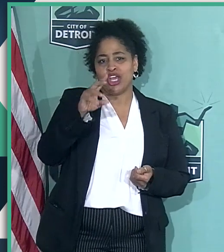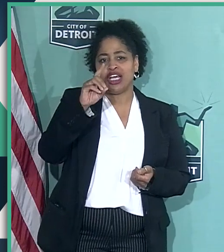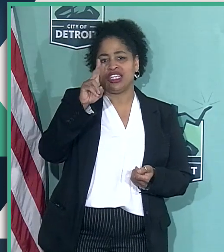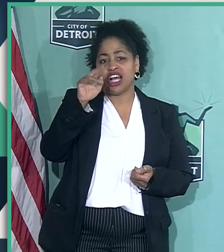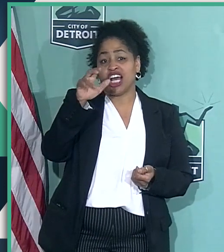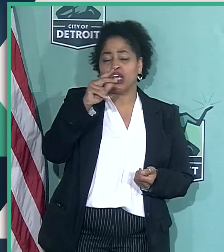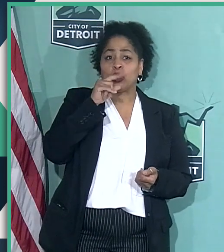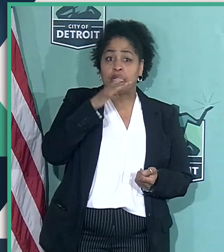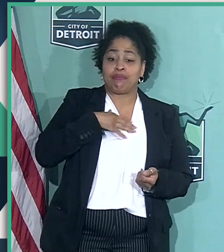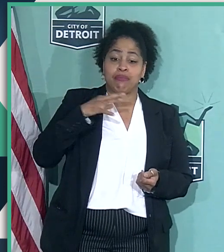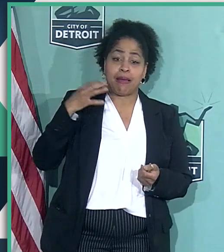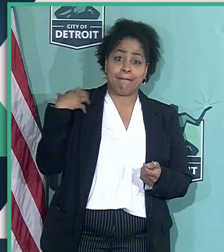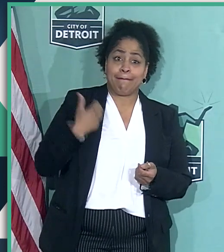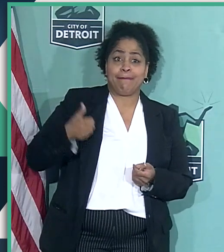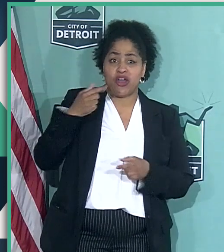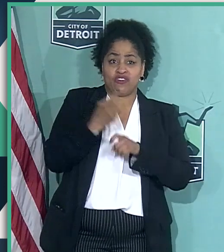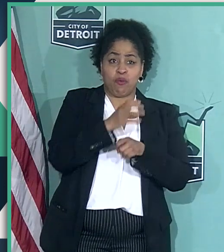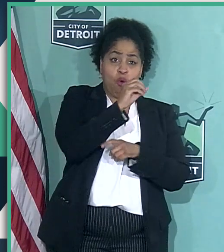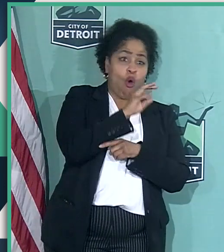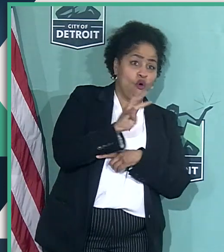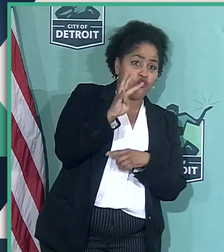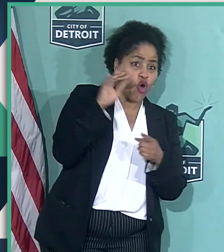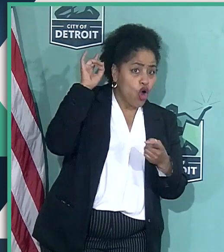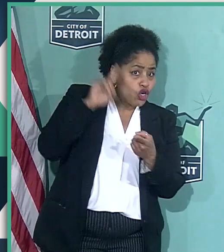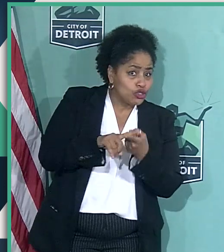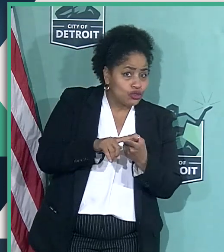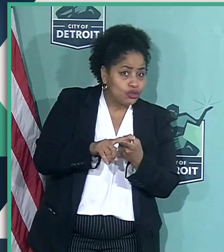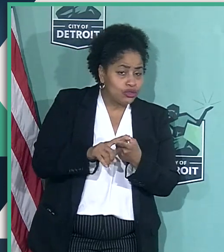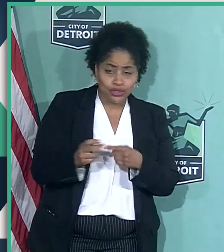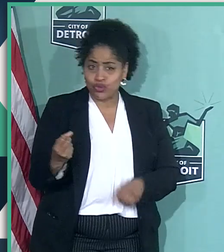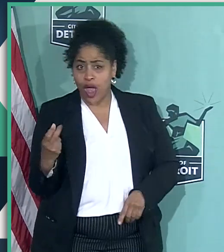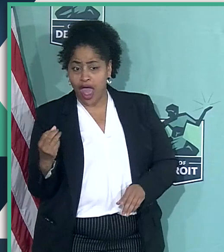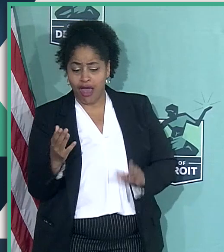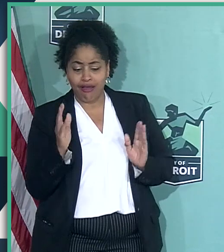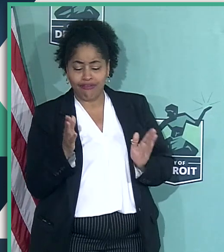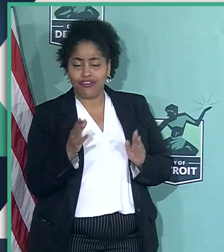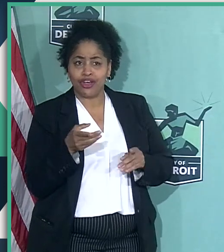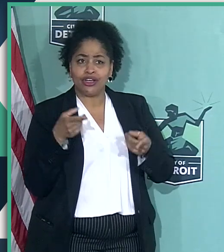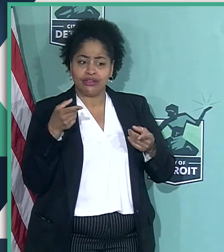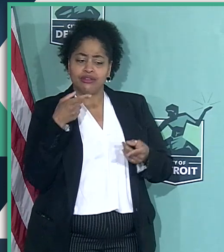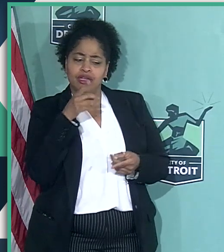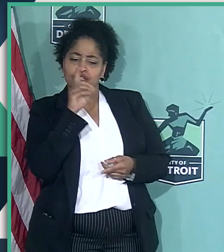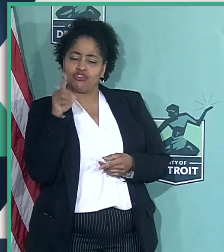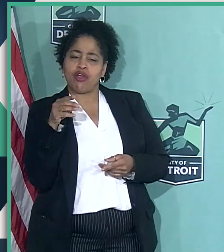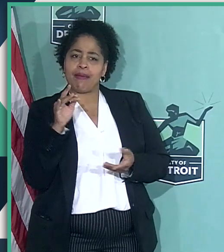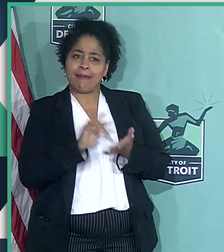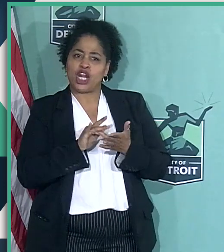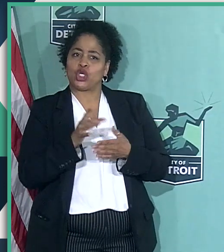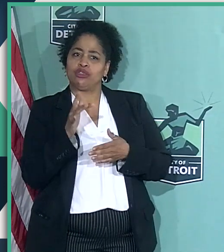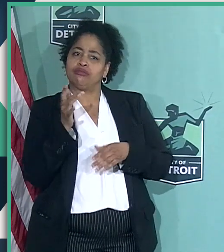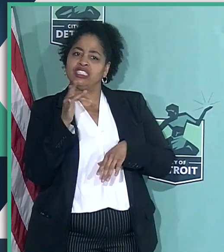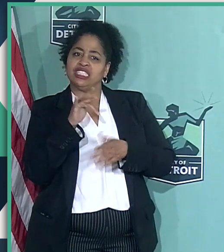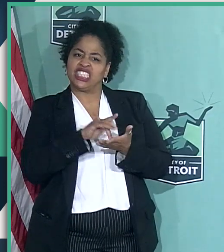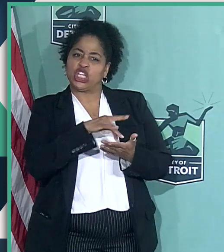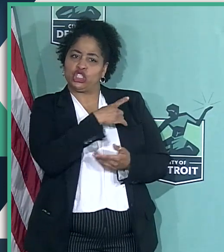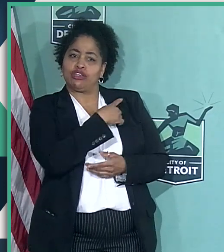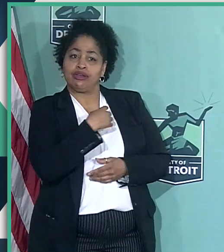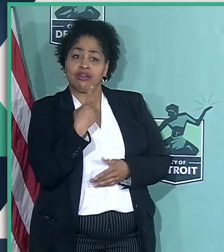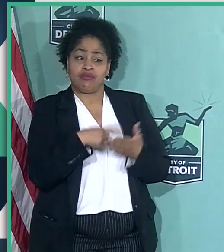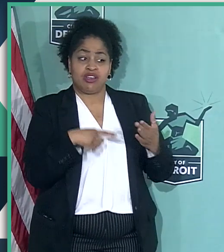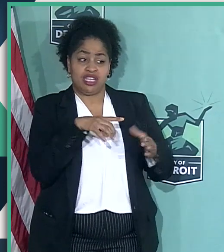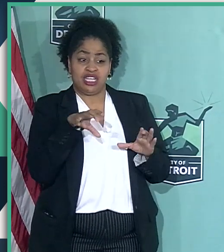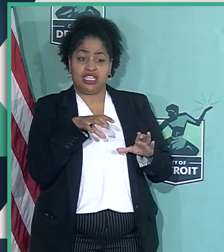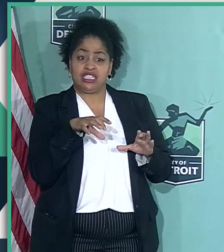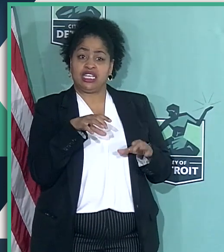from 04 until 12 at the Detroit Medical Center. What Mike did at the